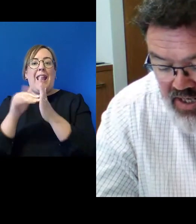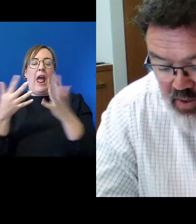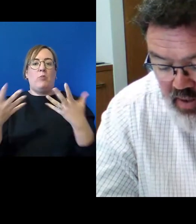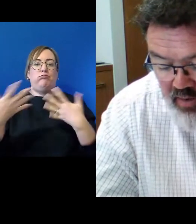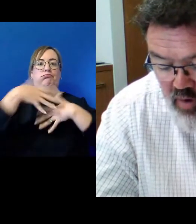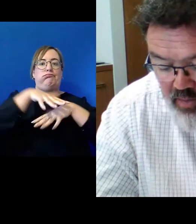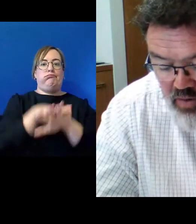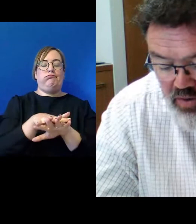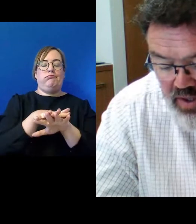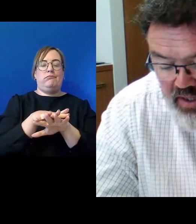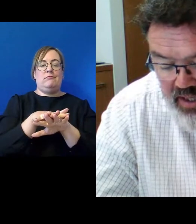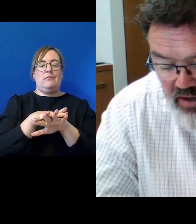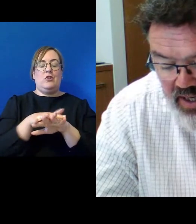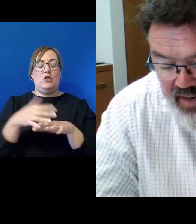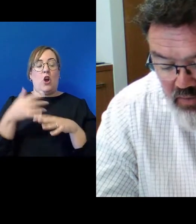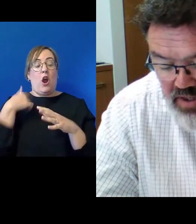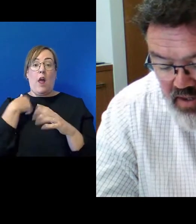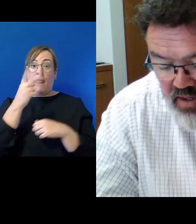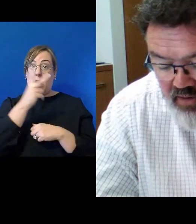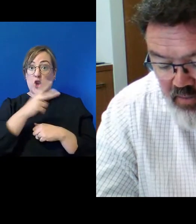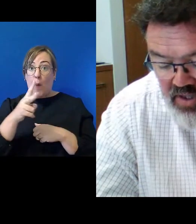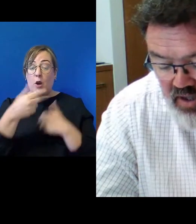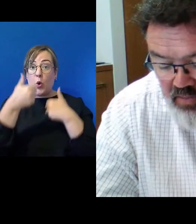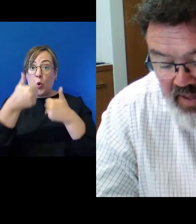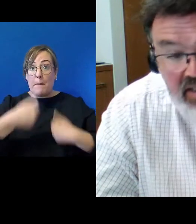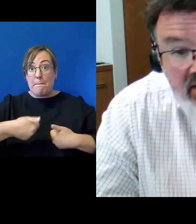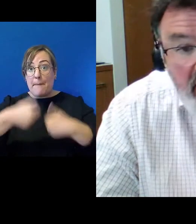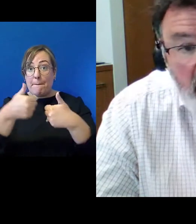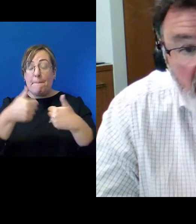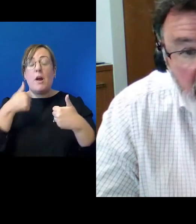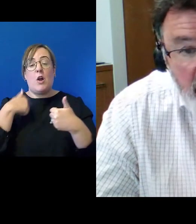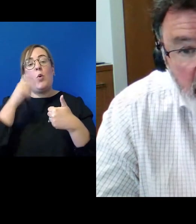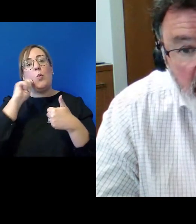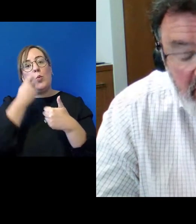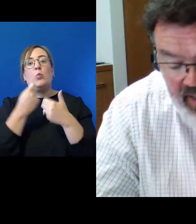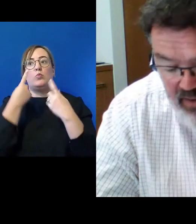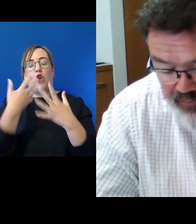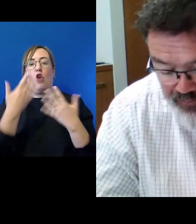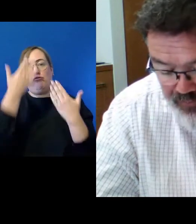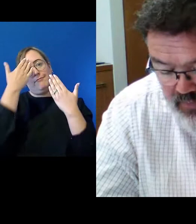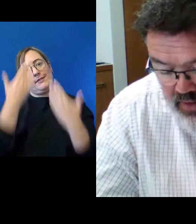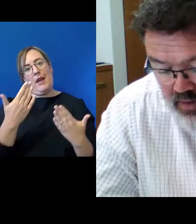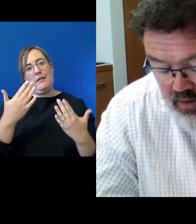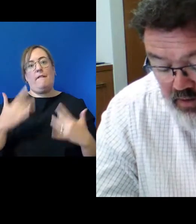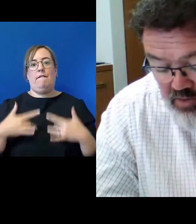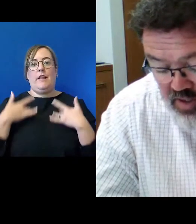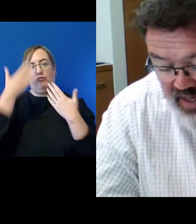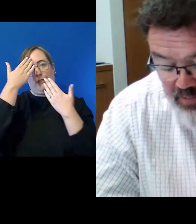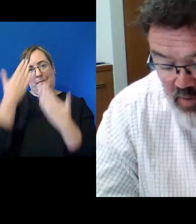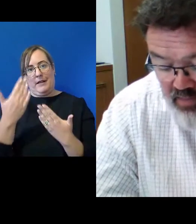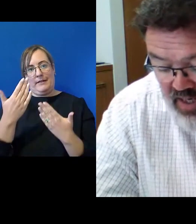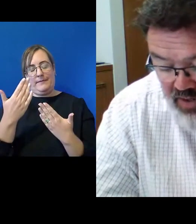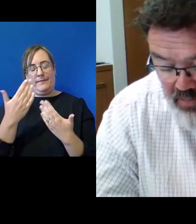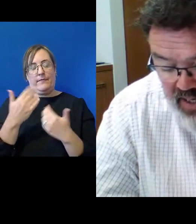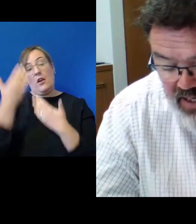a large area of common good can only have arisen from a solid base of mutual respect. This respect